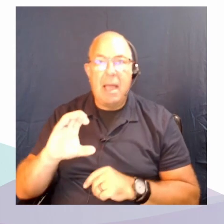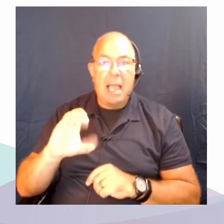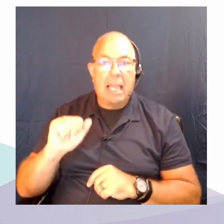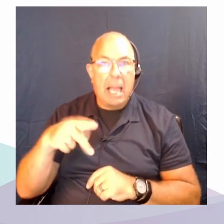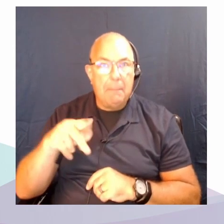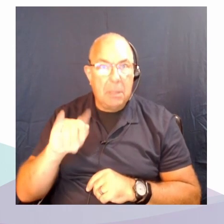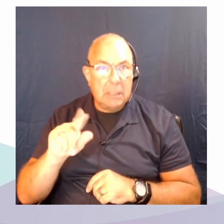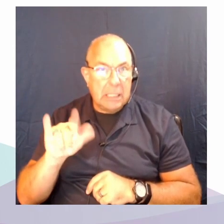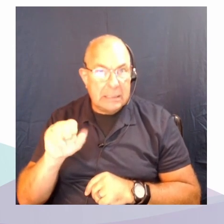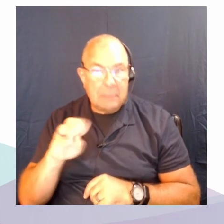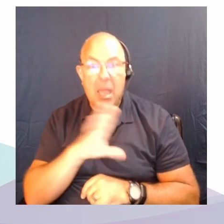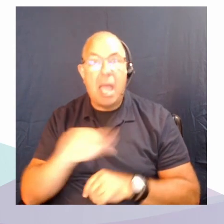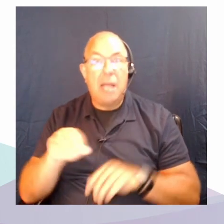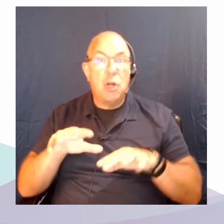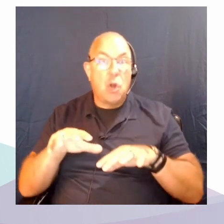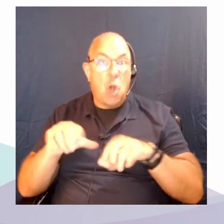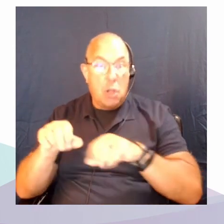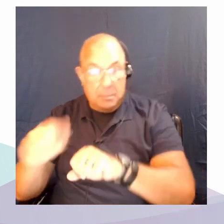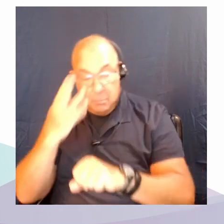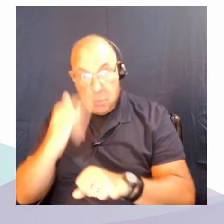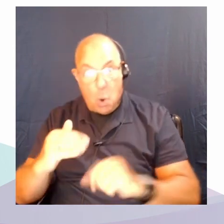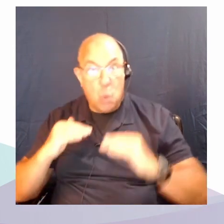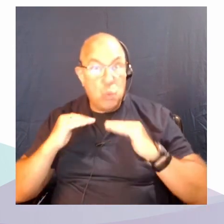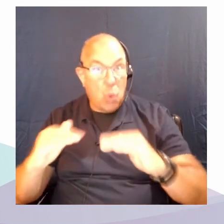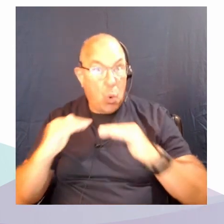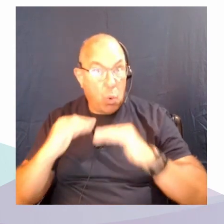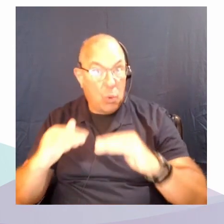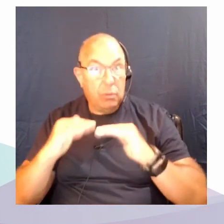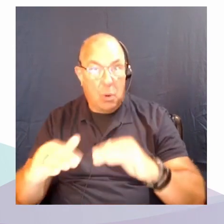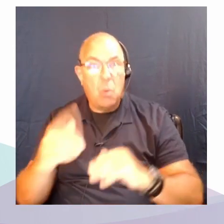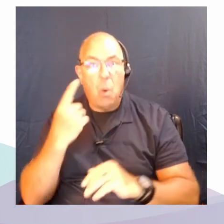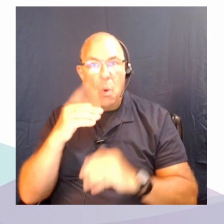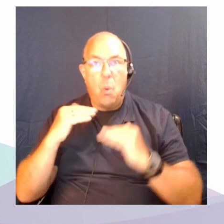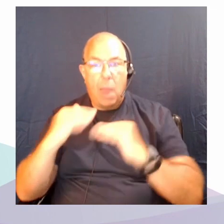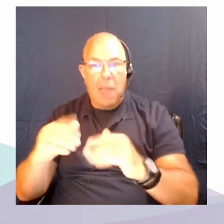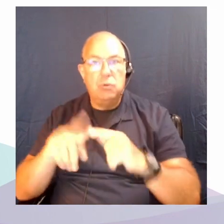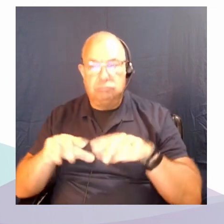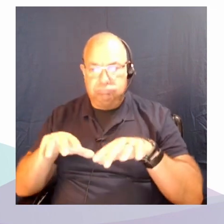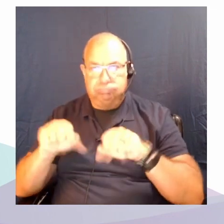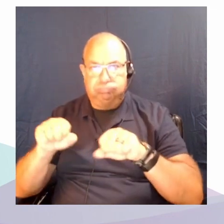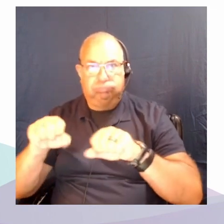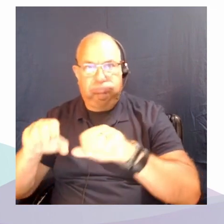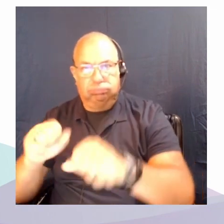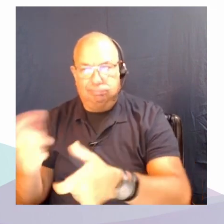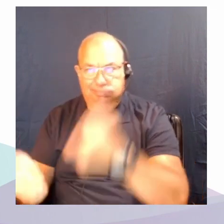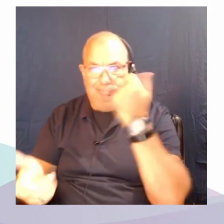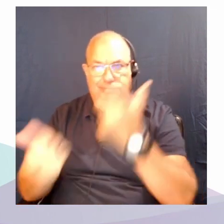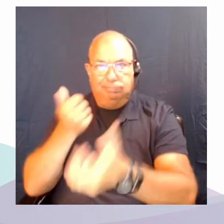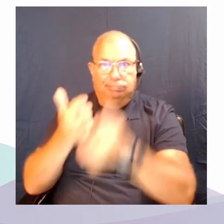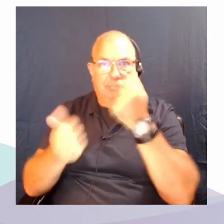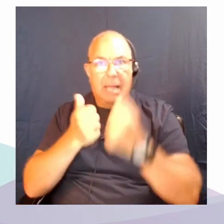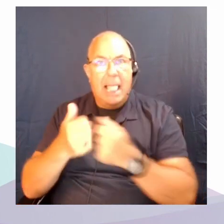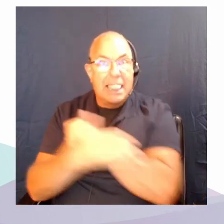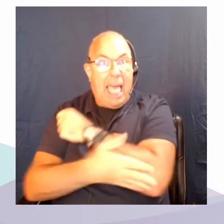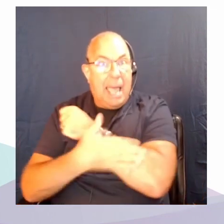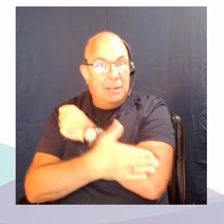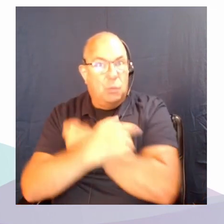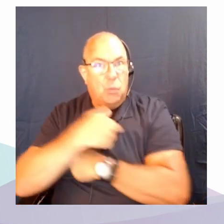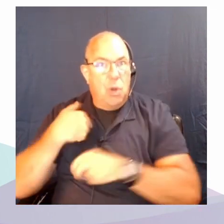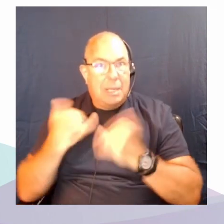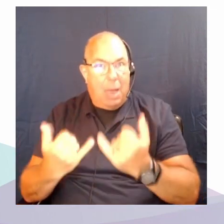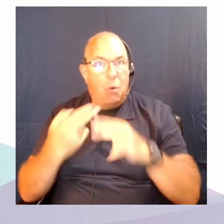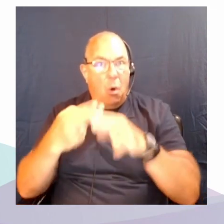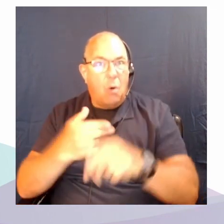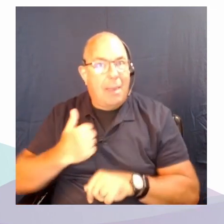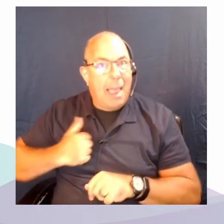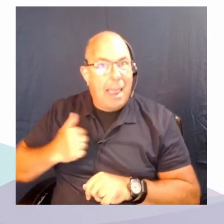because roads are one means of colonizing these stolen lands that we now call Canada. Vast networks of residential roads and